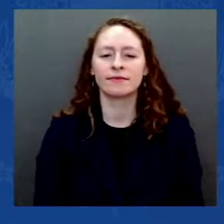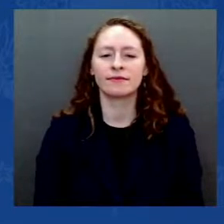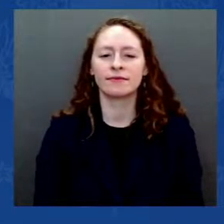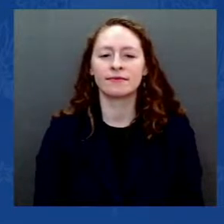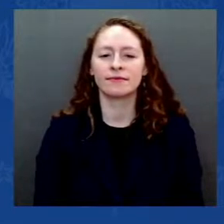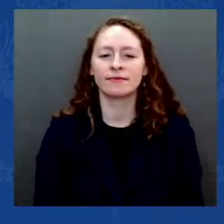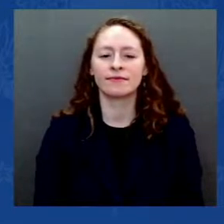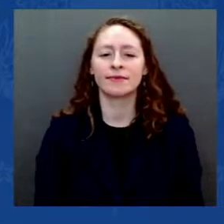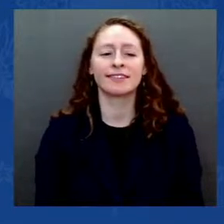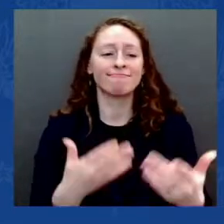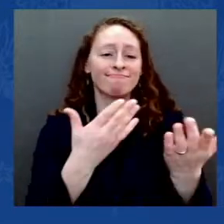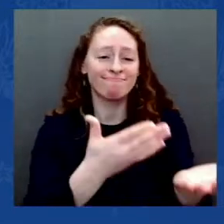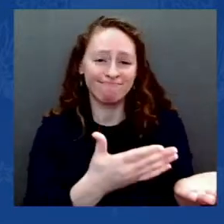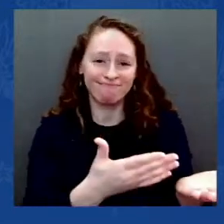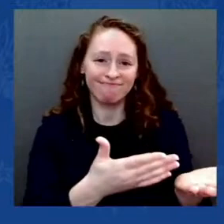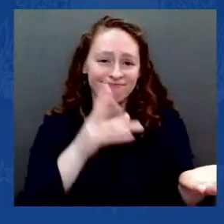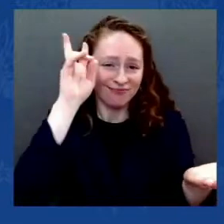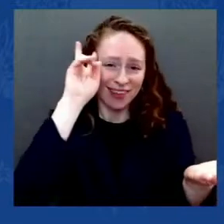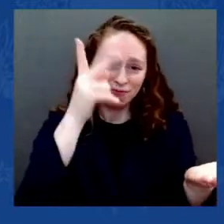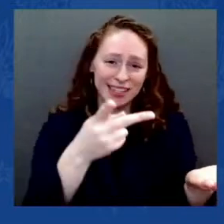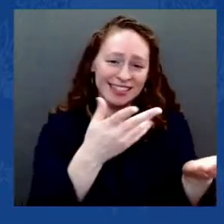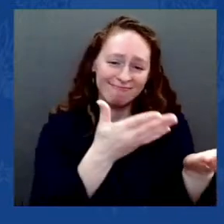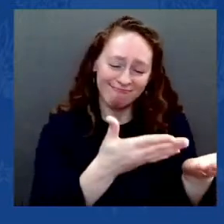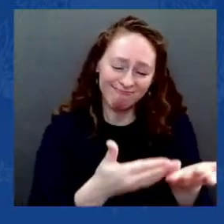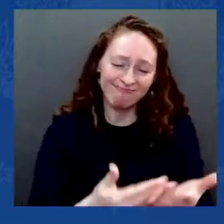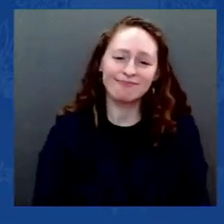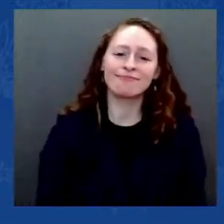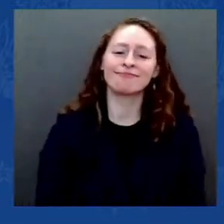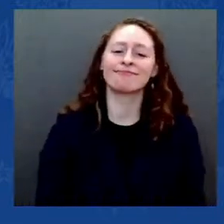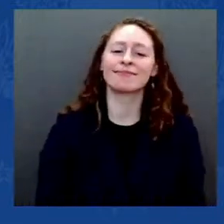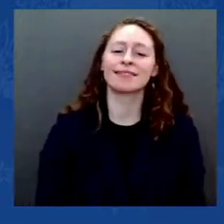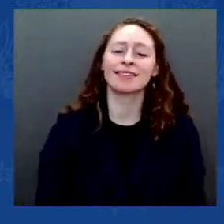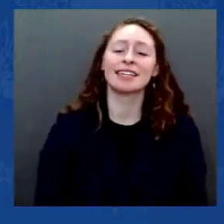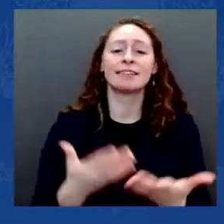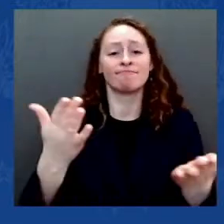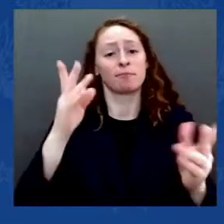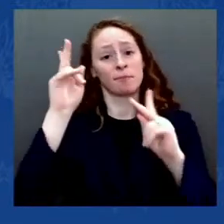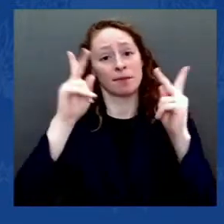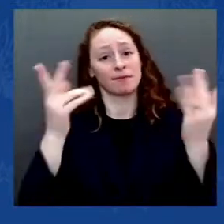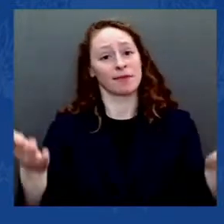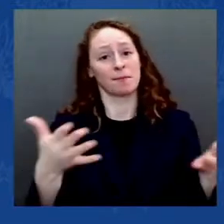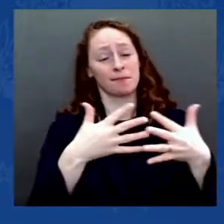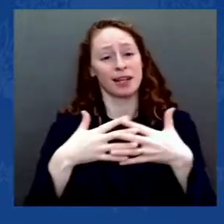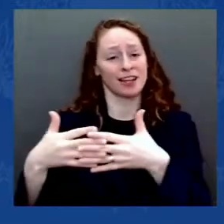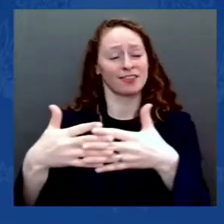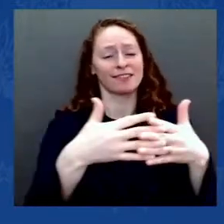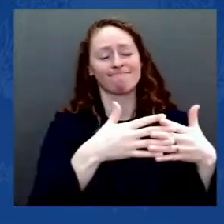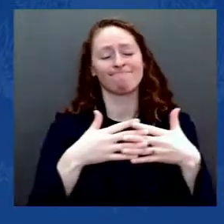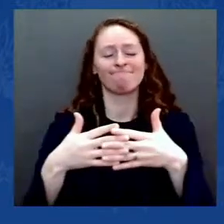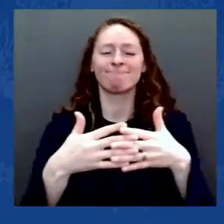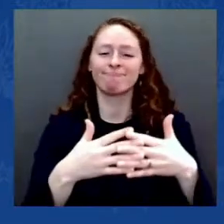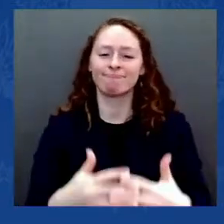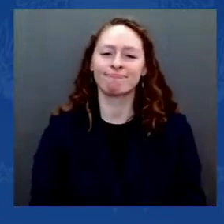our fellow Americans, state the obvious. One year ago today,